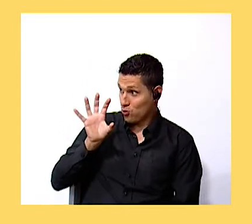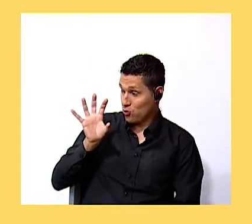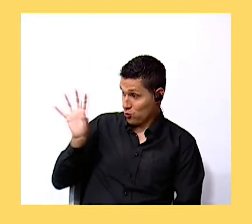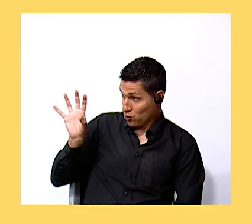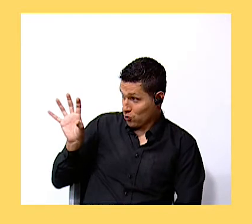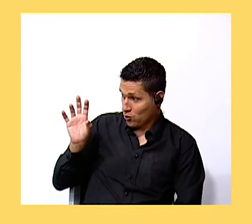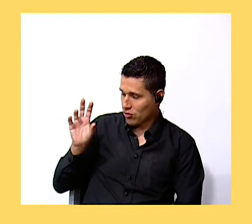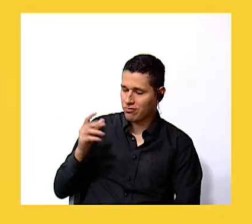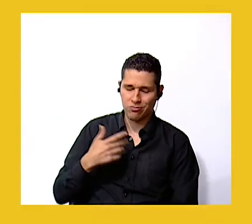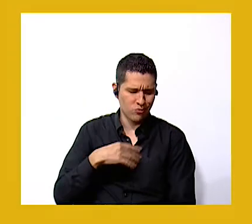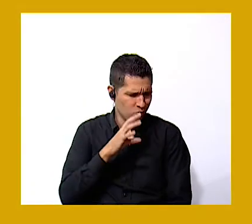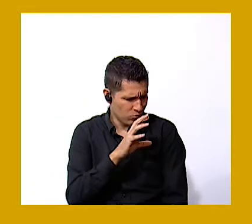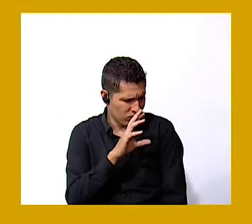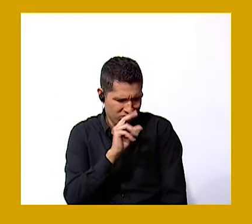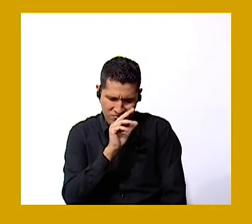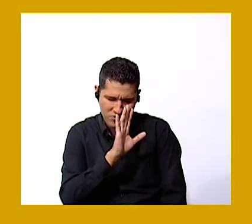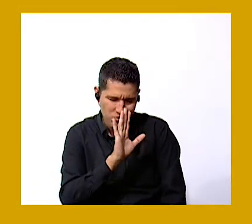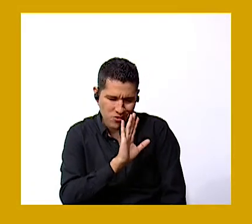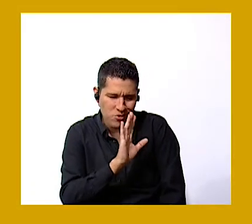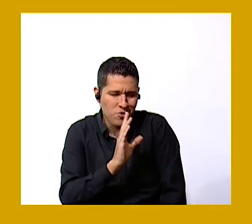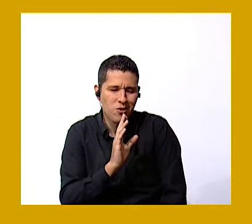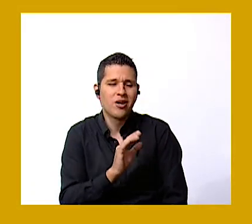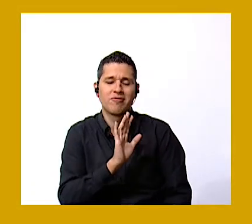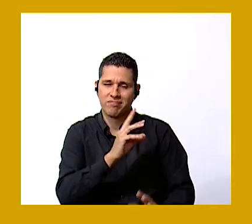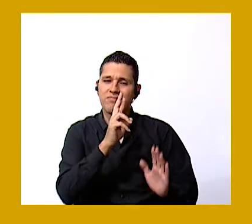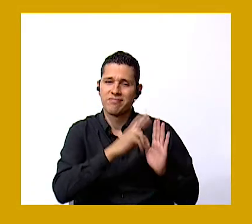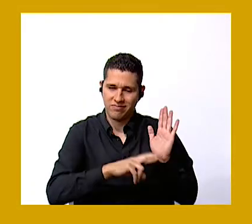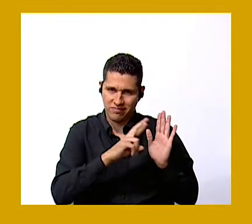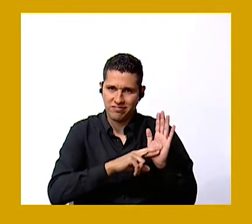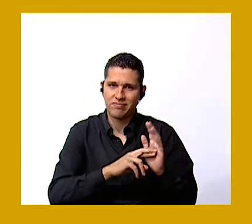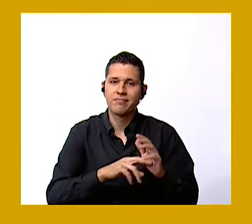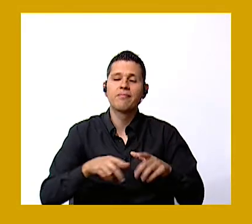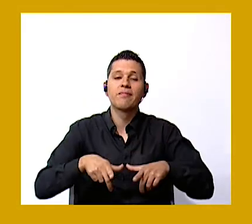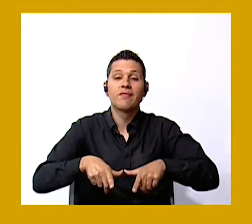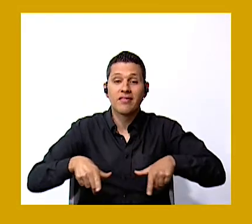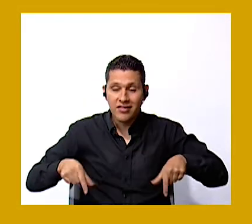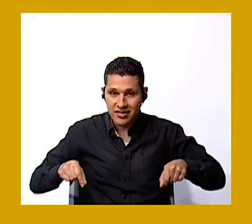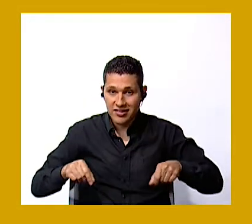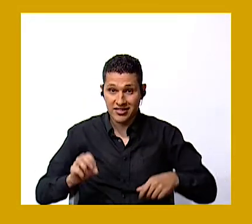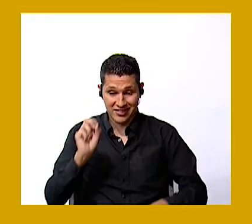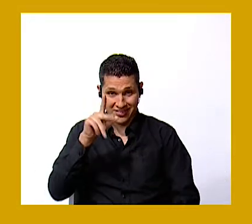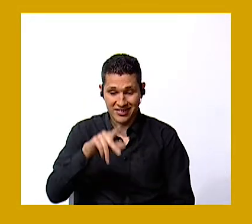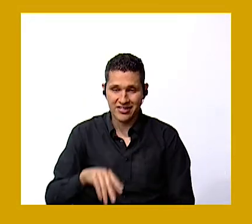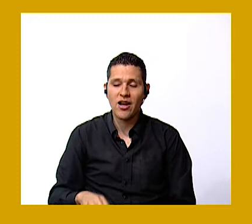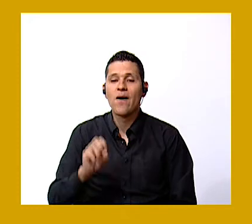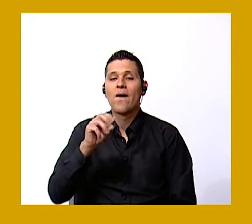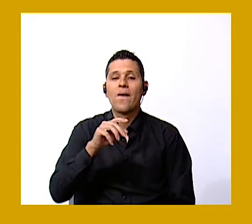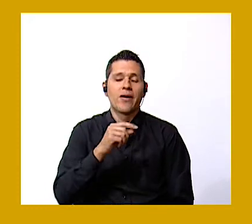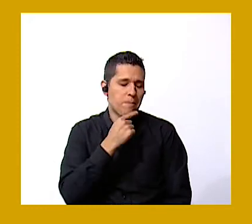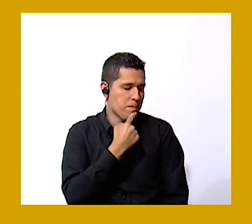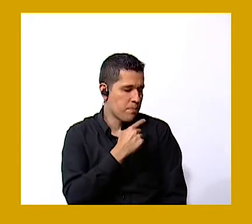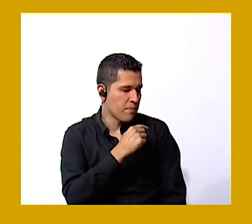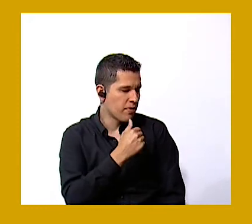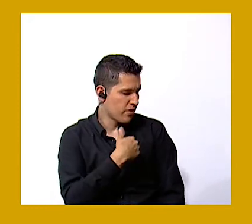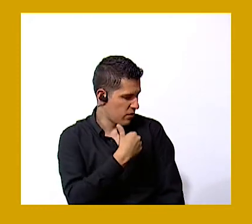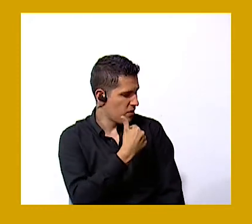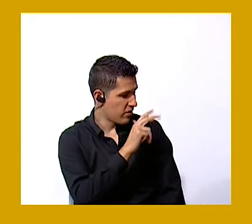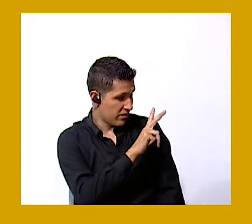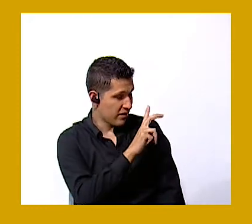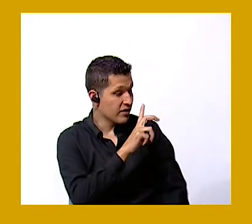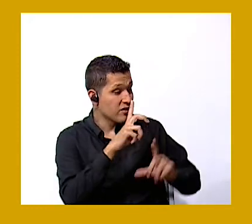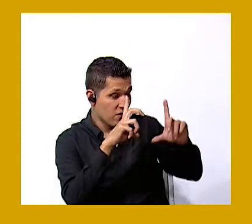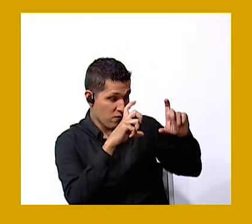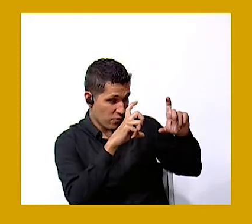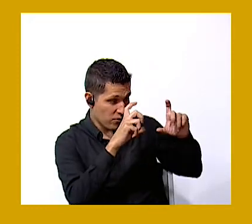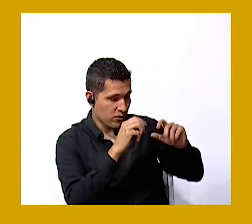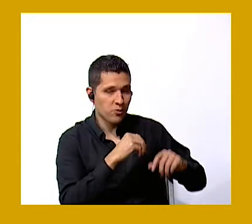not mine but you have to repeat underwear underwear underwear underwear okay maria we have three pictures we have a